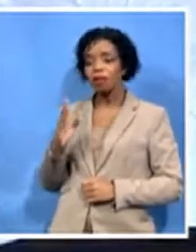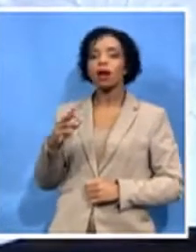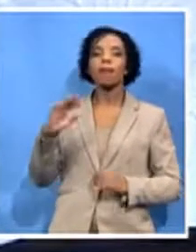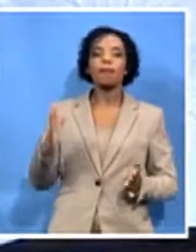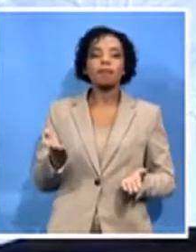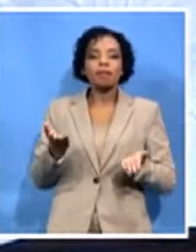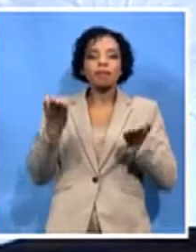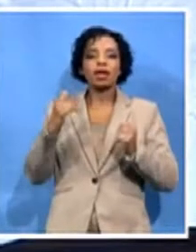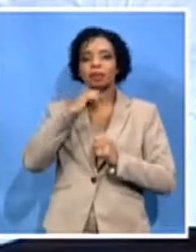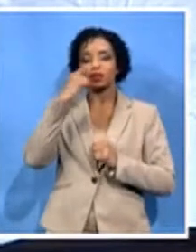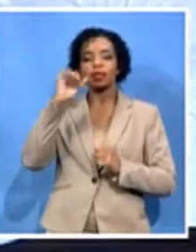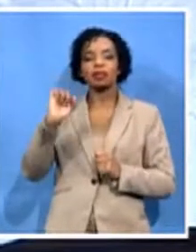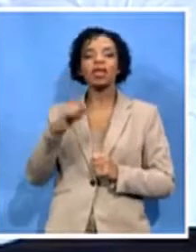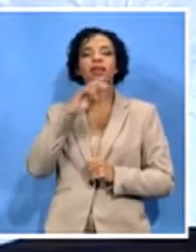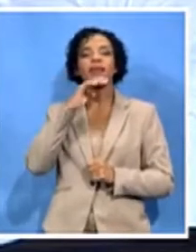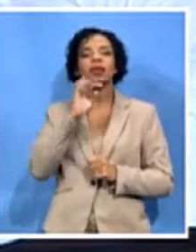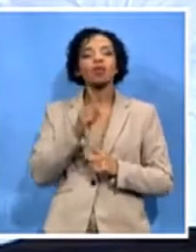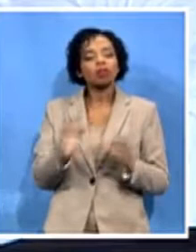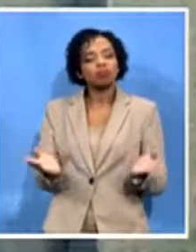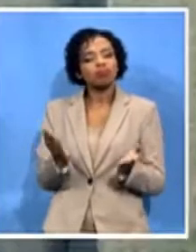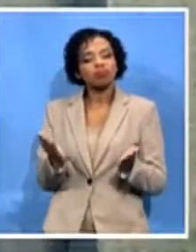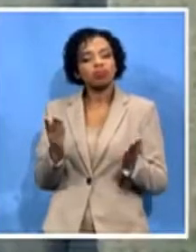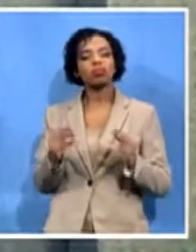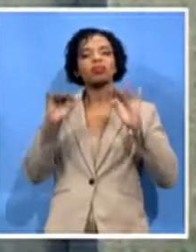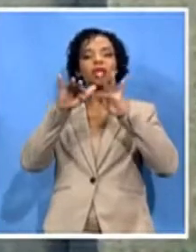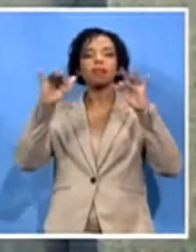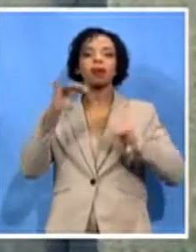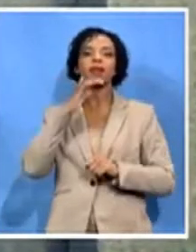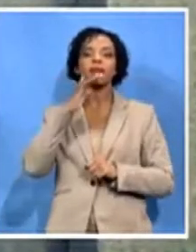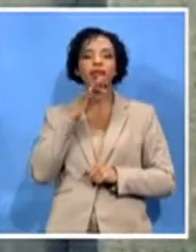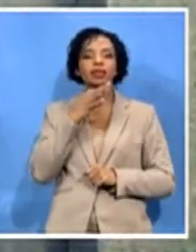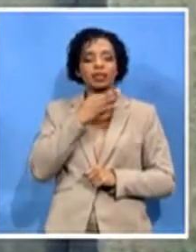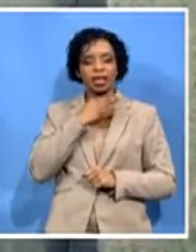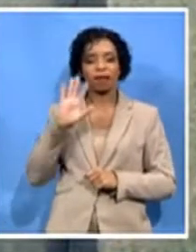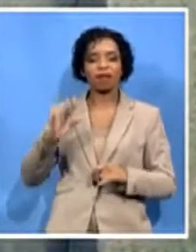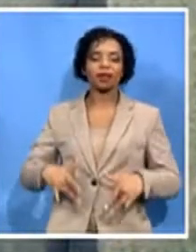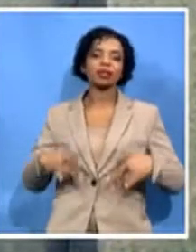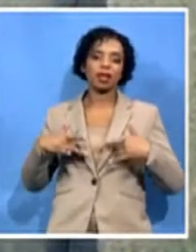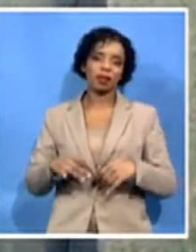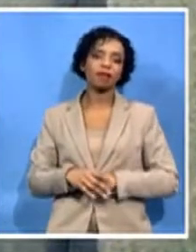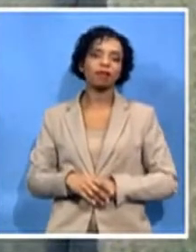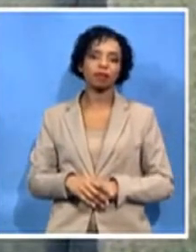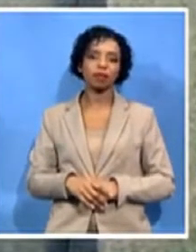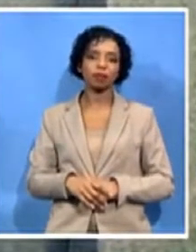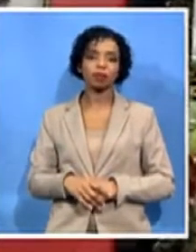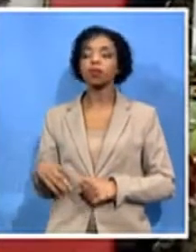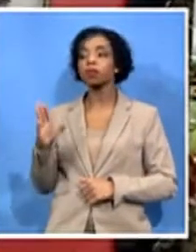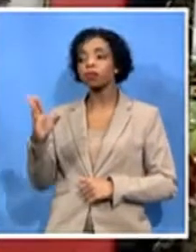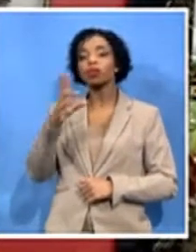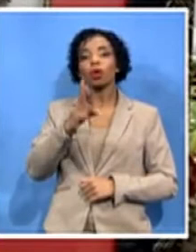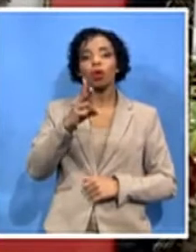really did that and sacrificed his life. Mlaba was also an active member of the South African Communist Party.